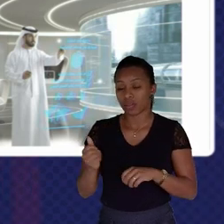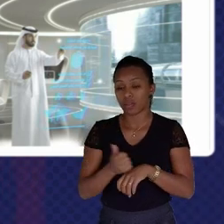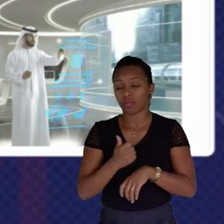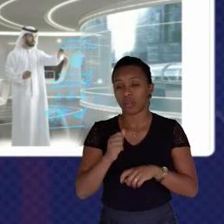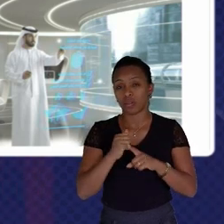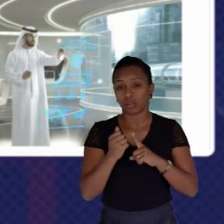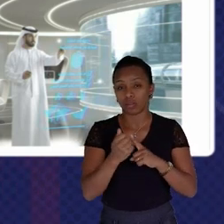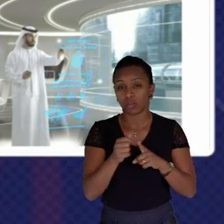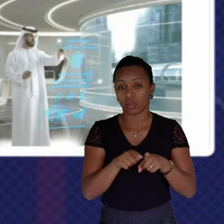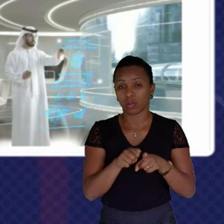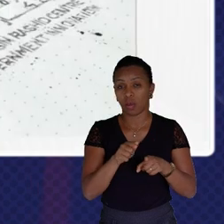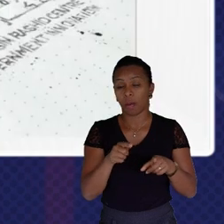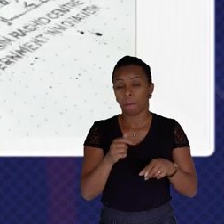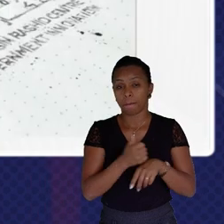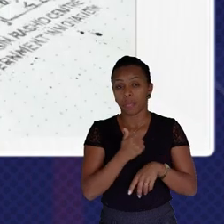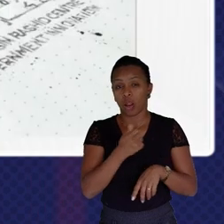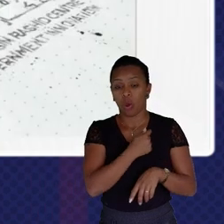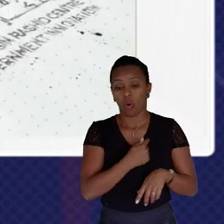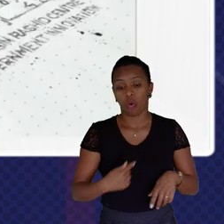government